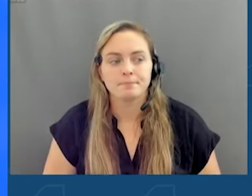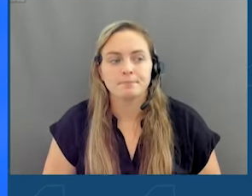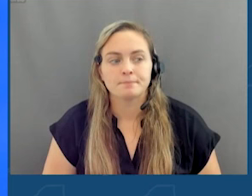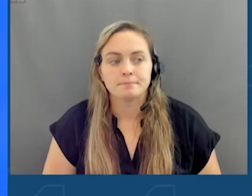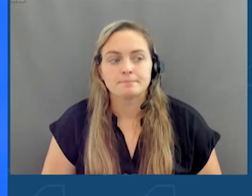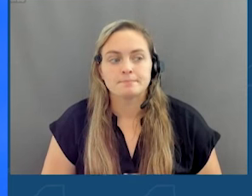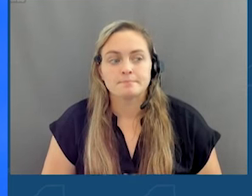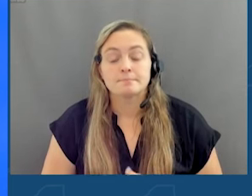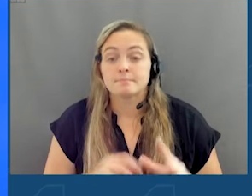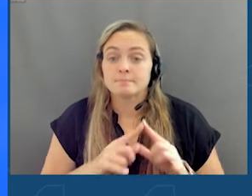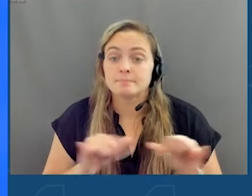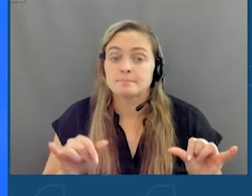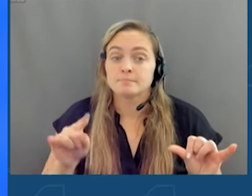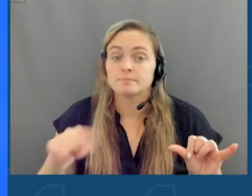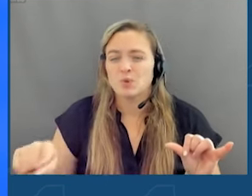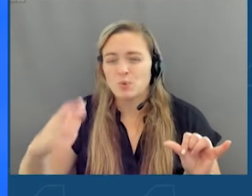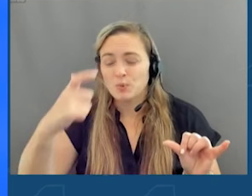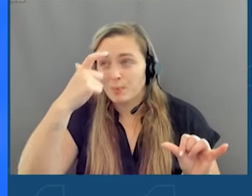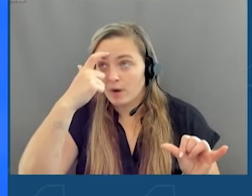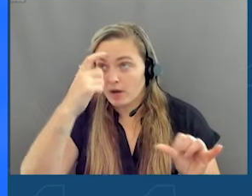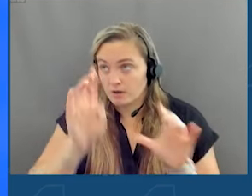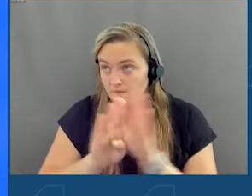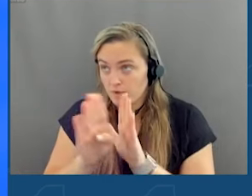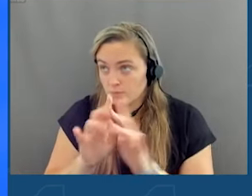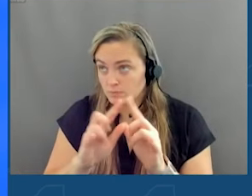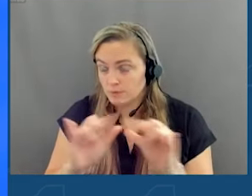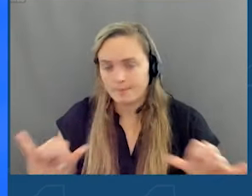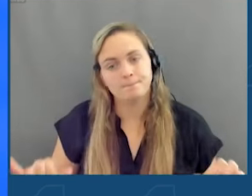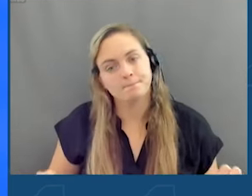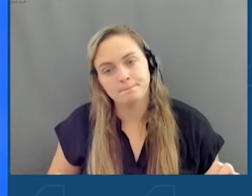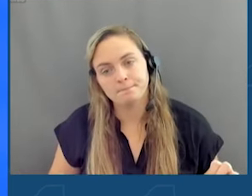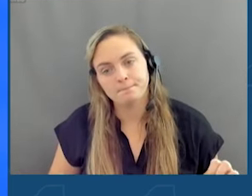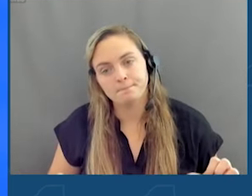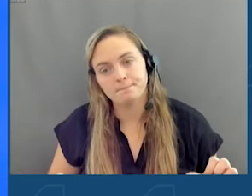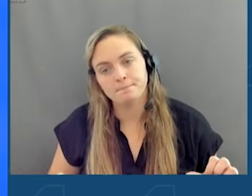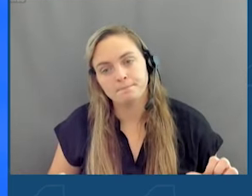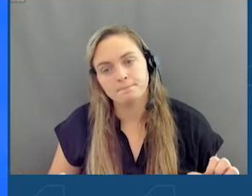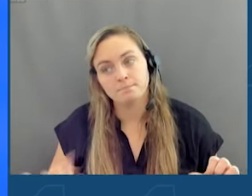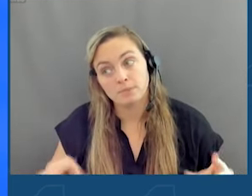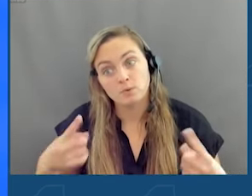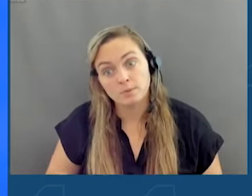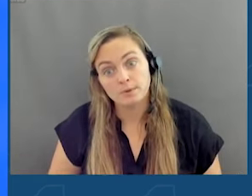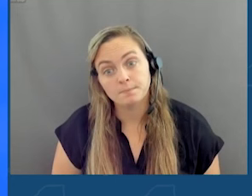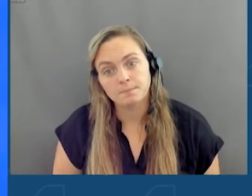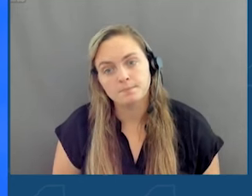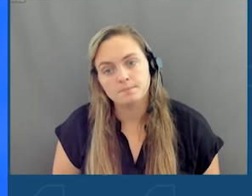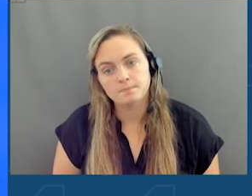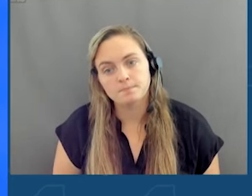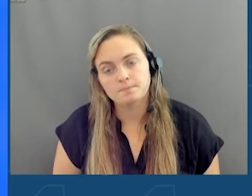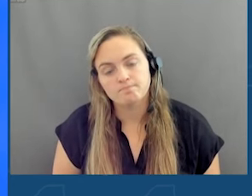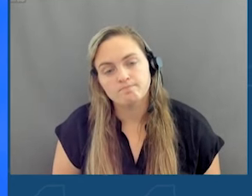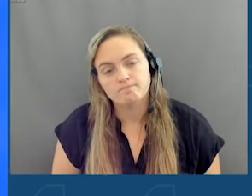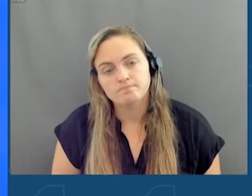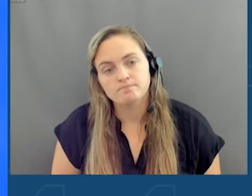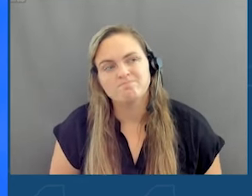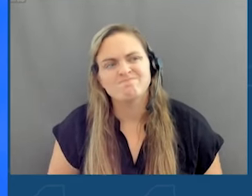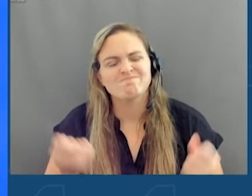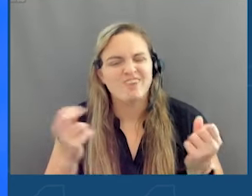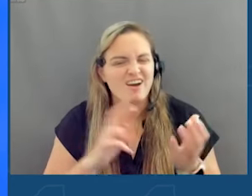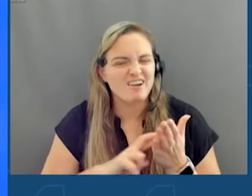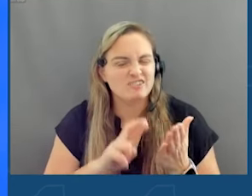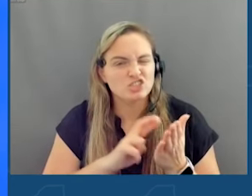At the same time, these little brains are being developed, too. Okay? That's what's going on. And a mountain of research today